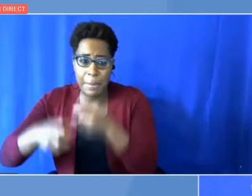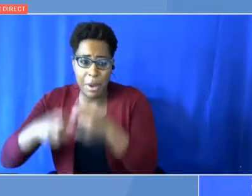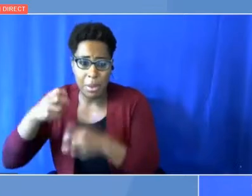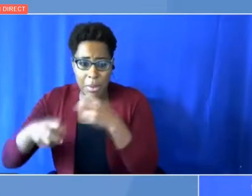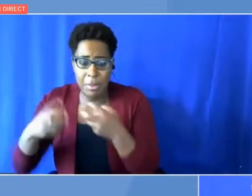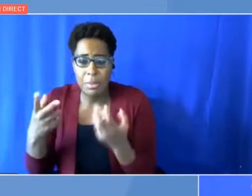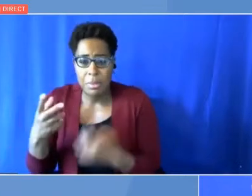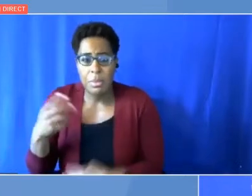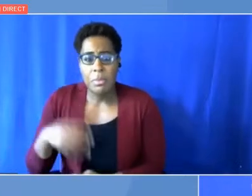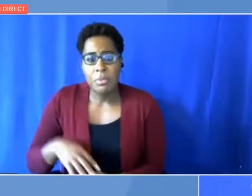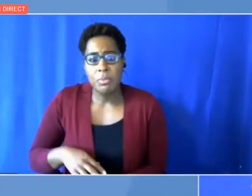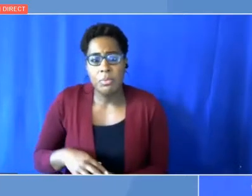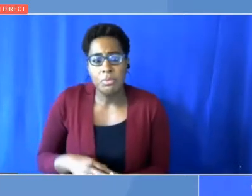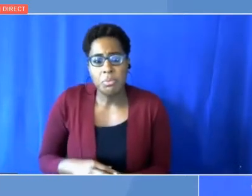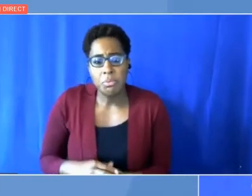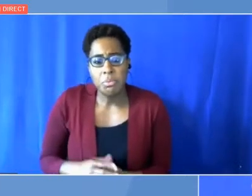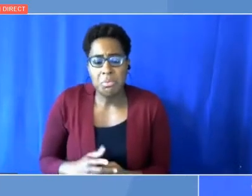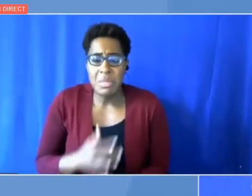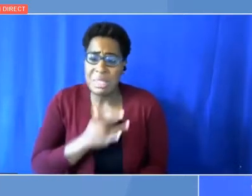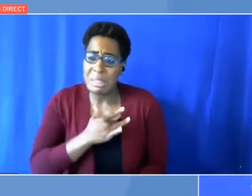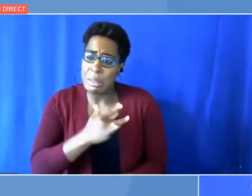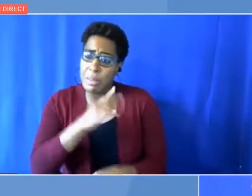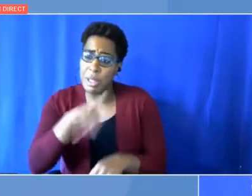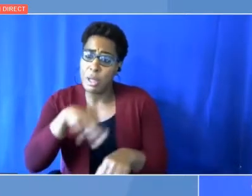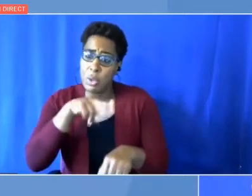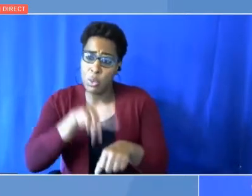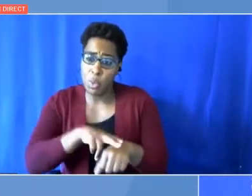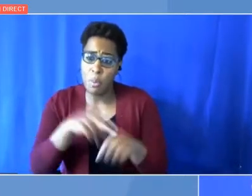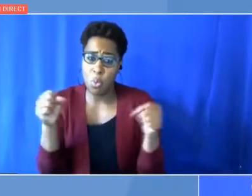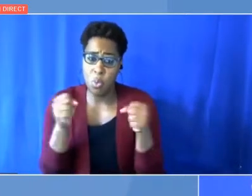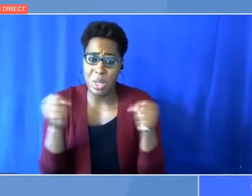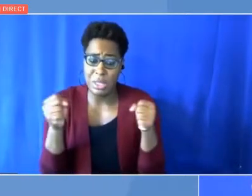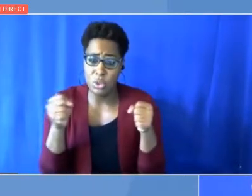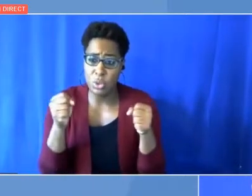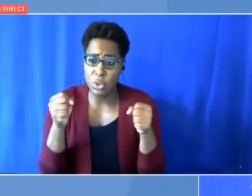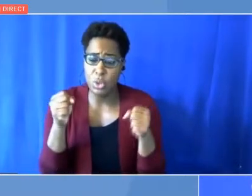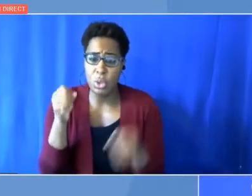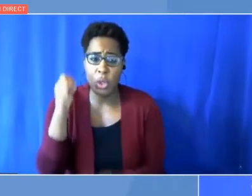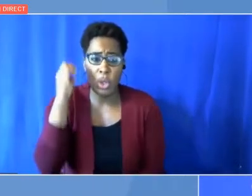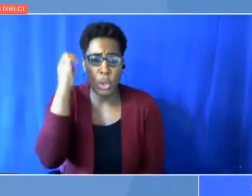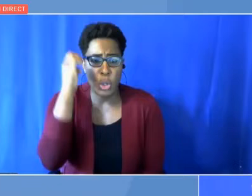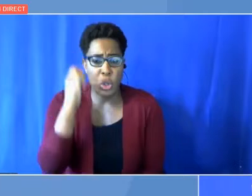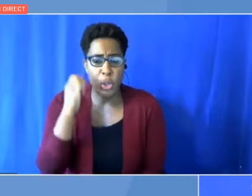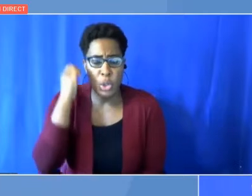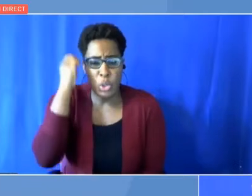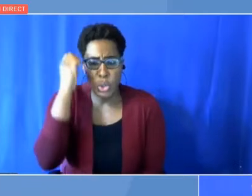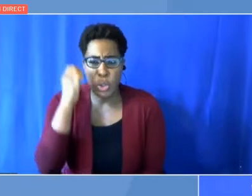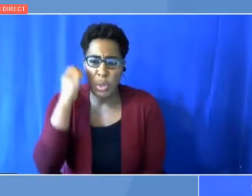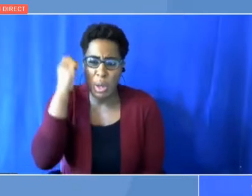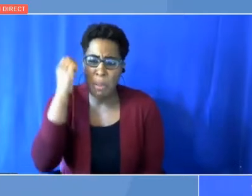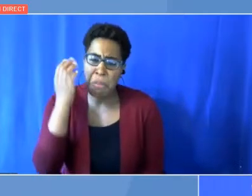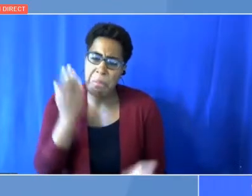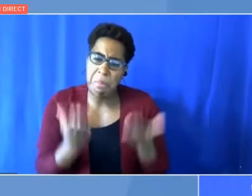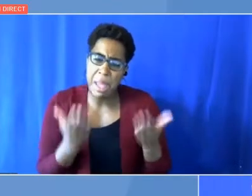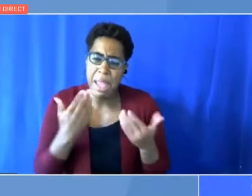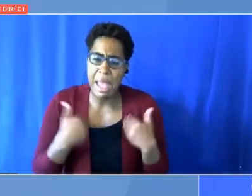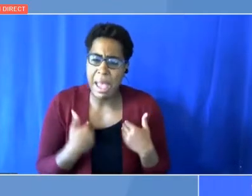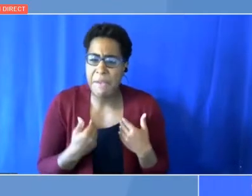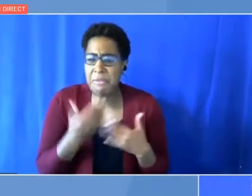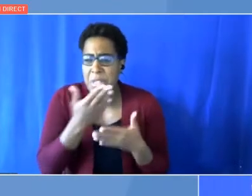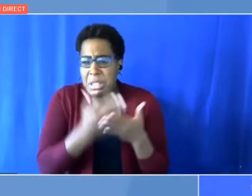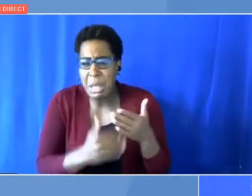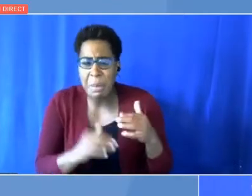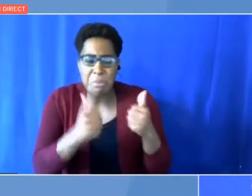normal winter, Europe can go through with some bruises here and there through this winter.